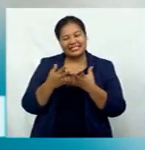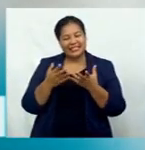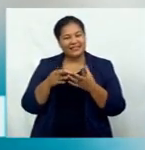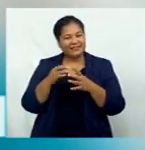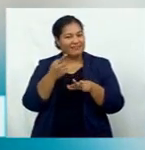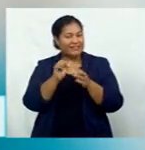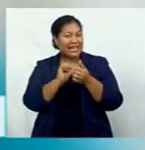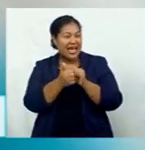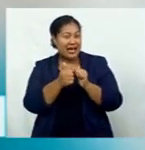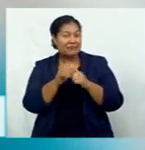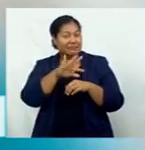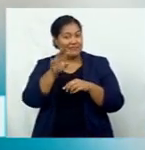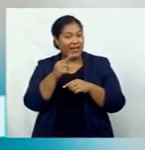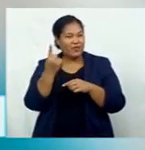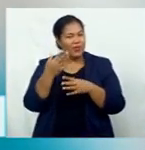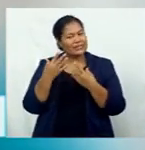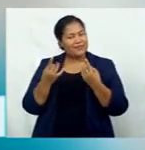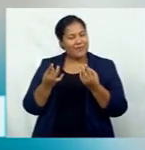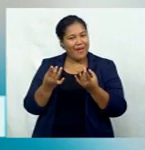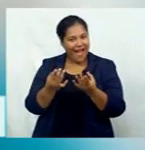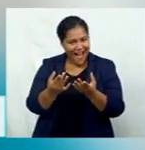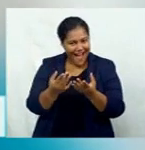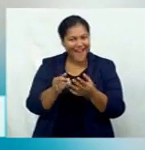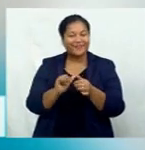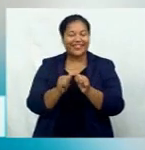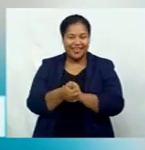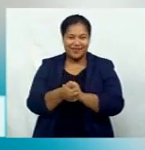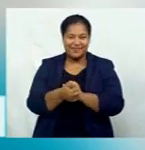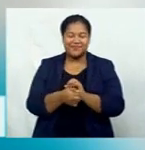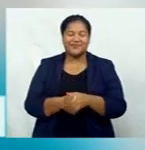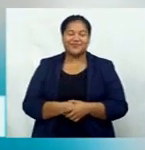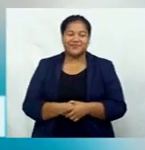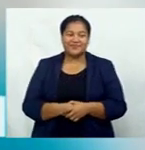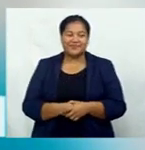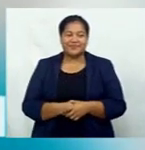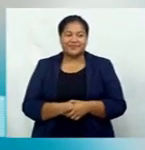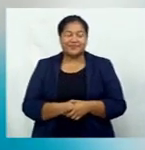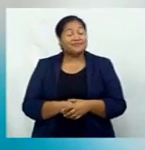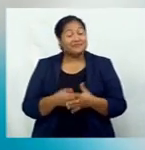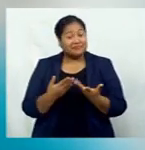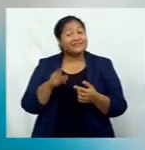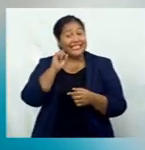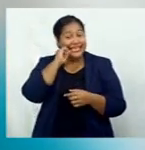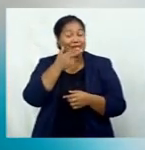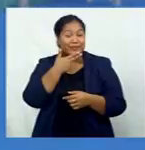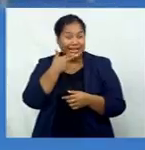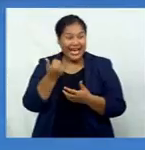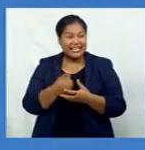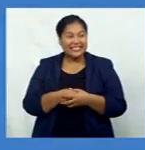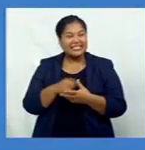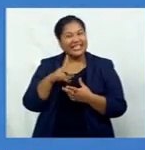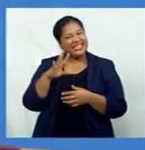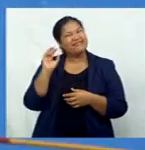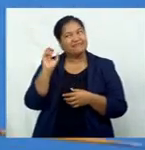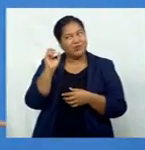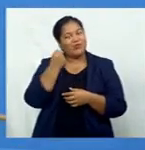everyone has prepared for this game so it would be nice if you win a goal